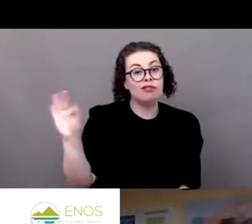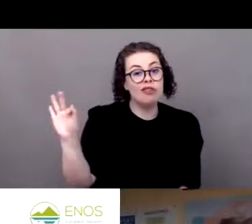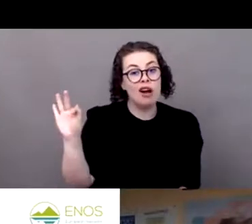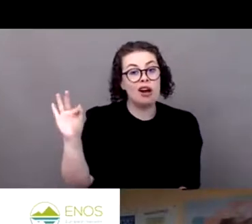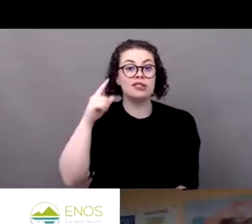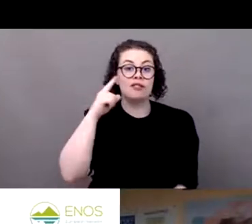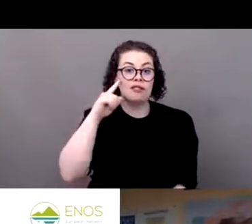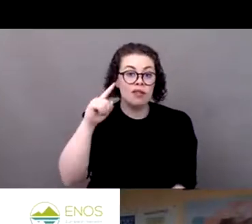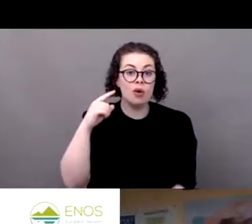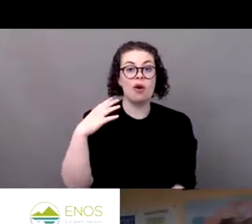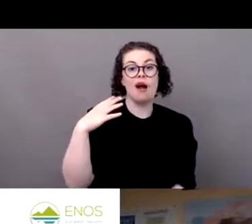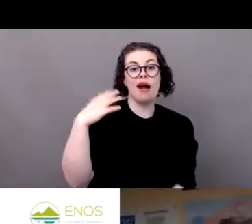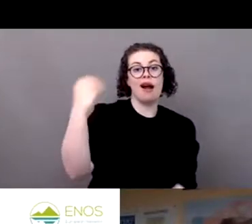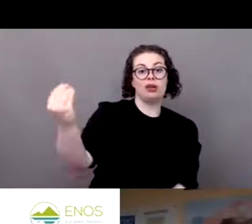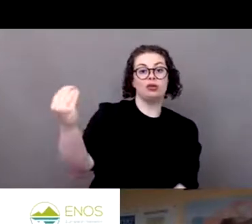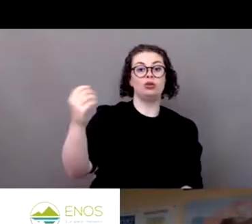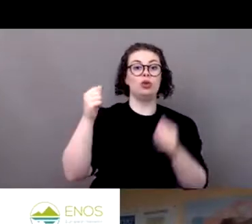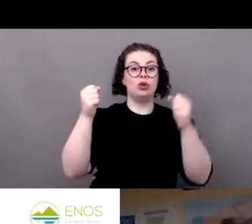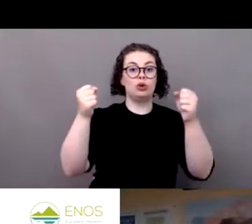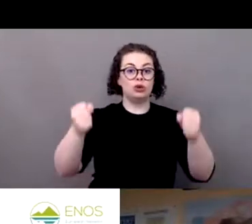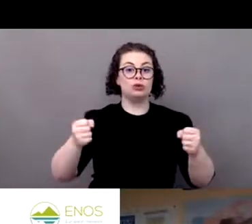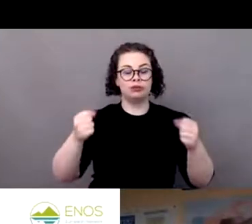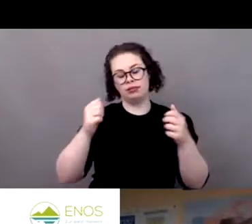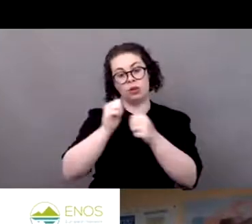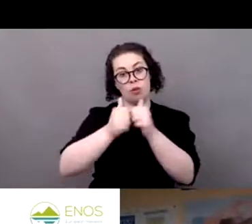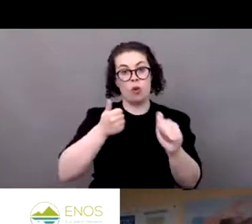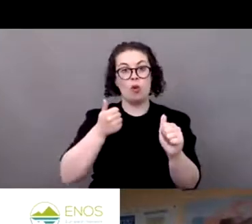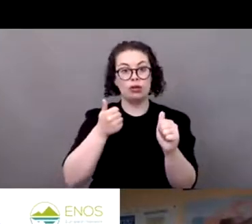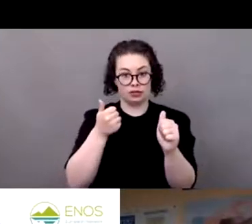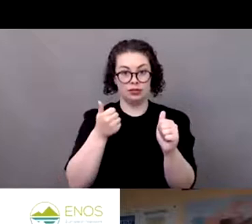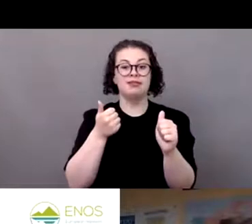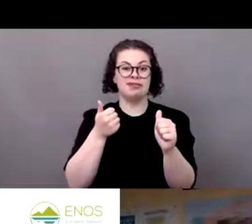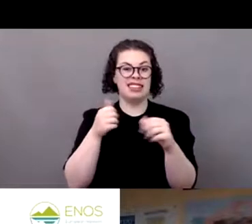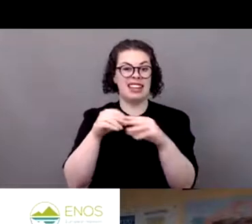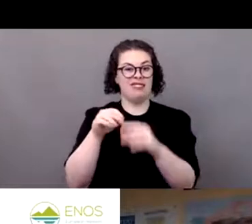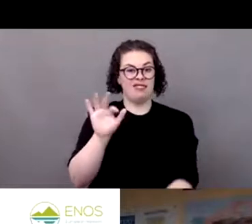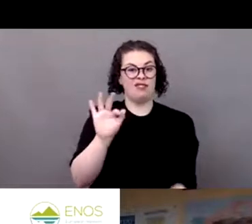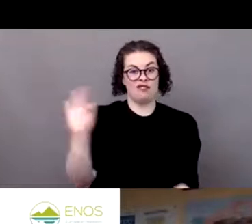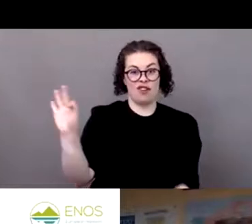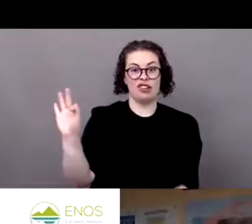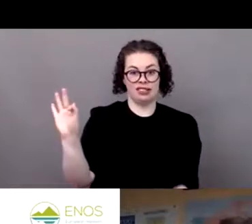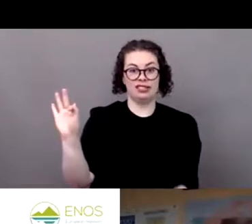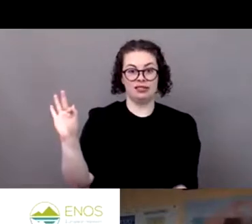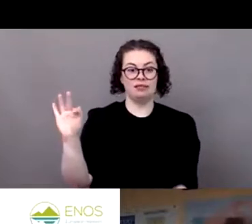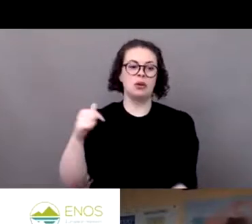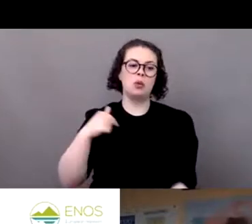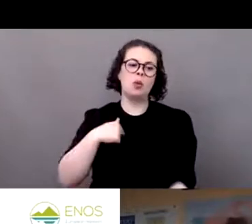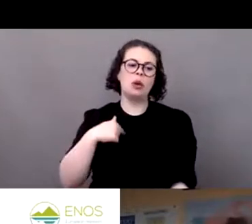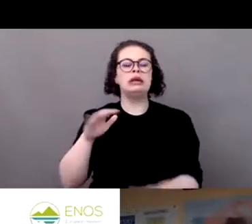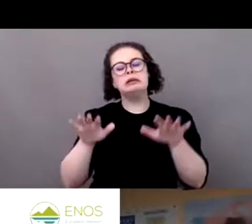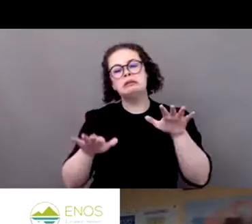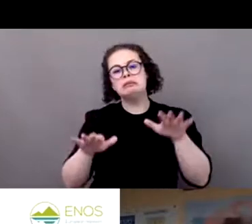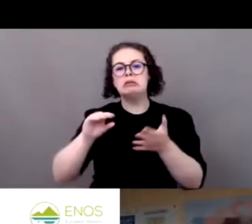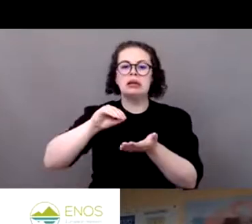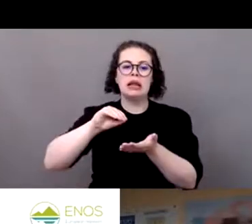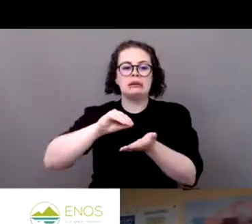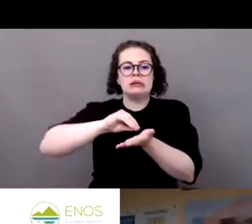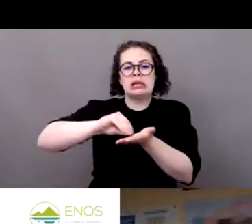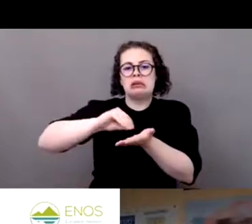is based in Vallon-Pond-Arc, South Ardèche, which serves as a secretariat for the European Network.